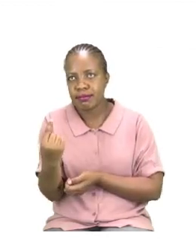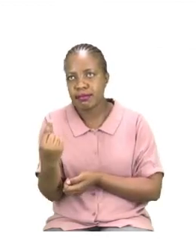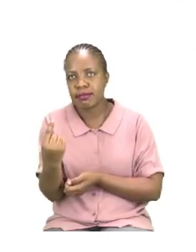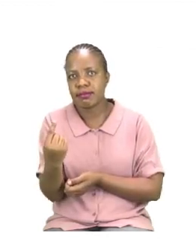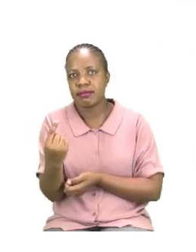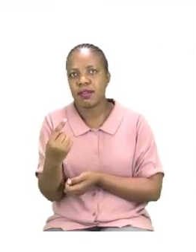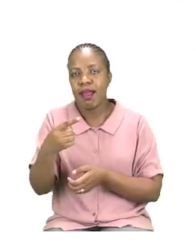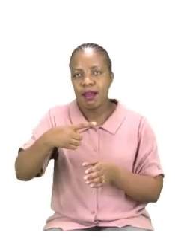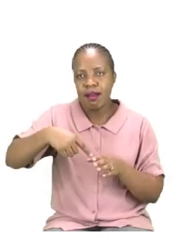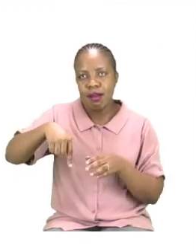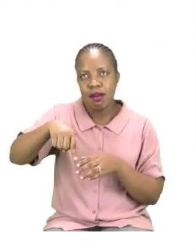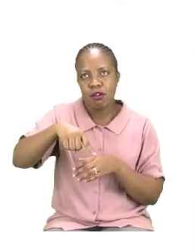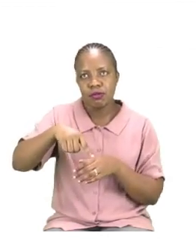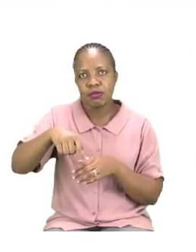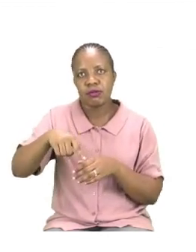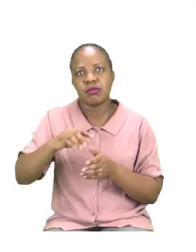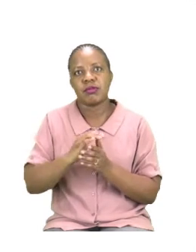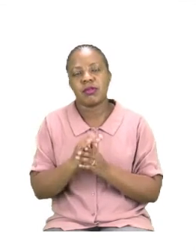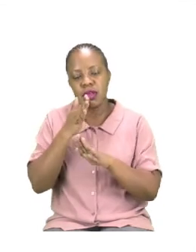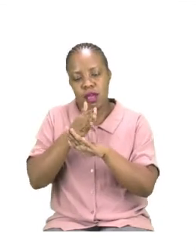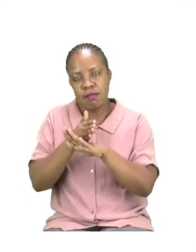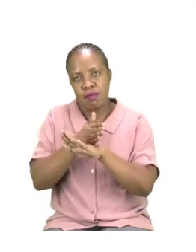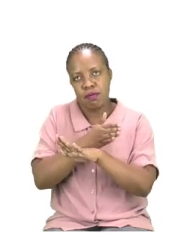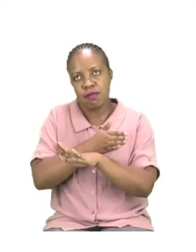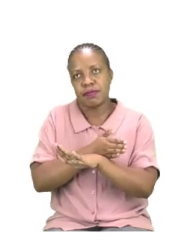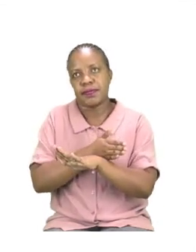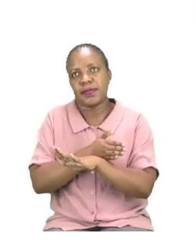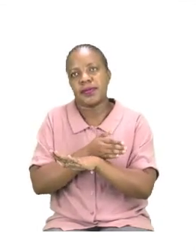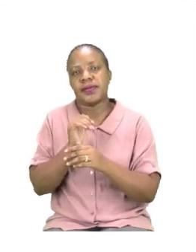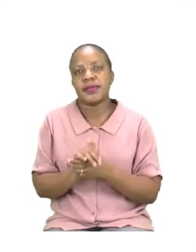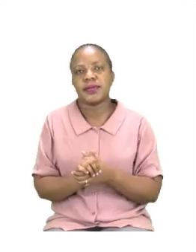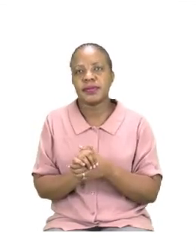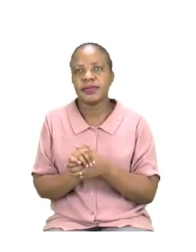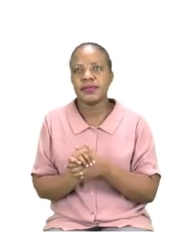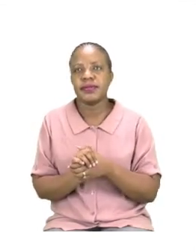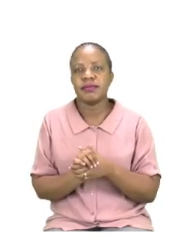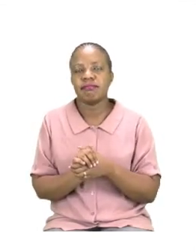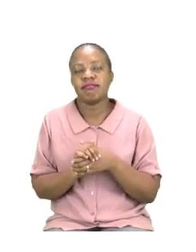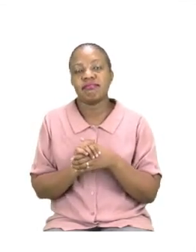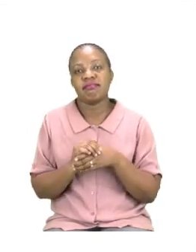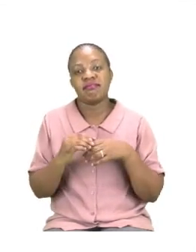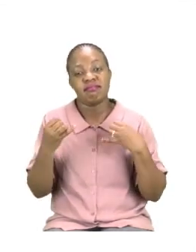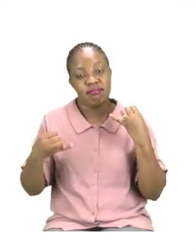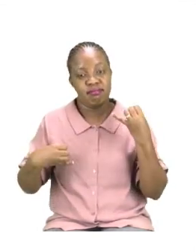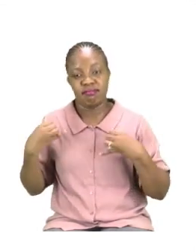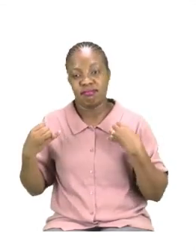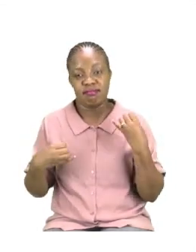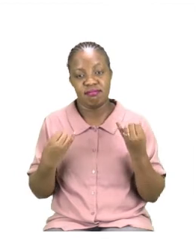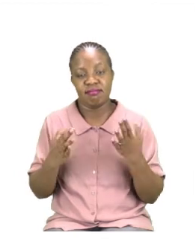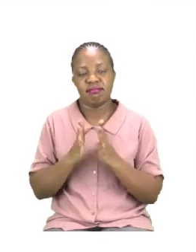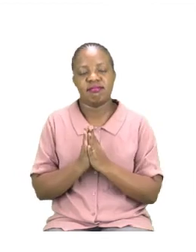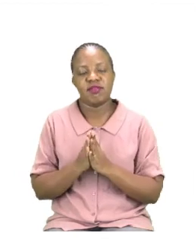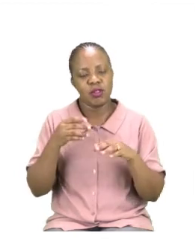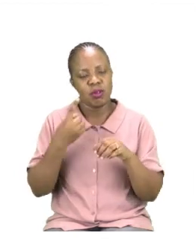around, and before. So have fun. Make sure you use your words as often